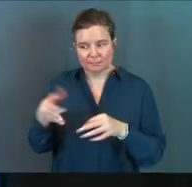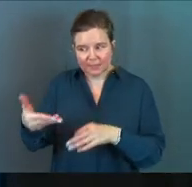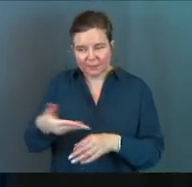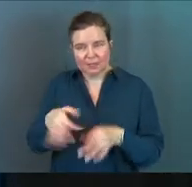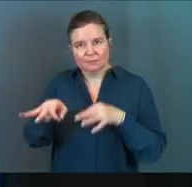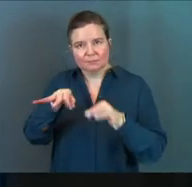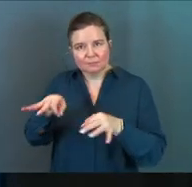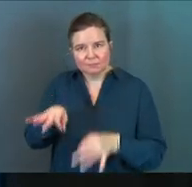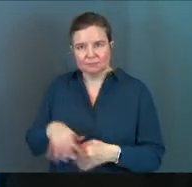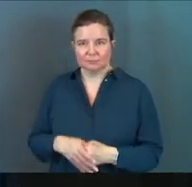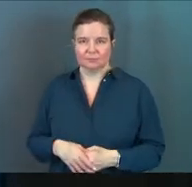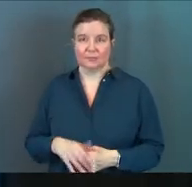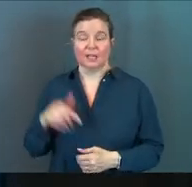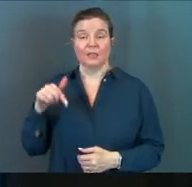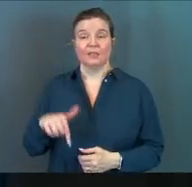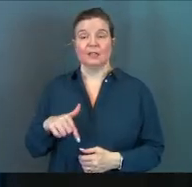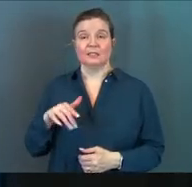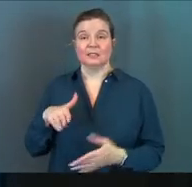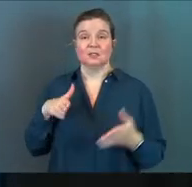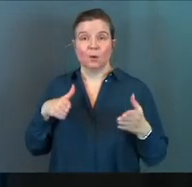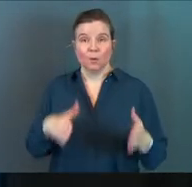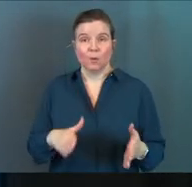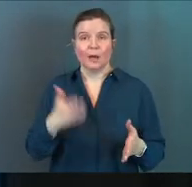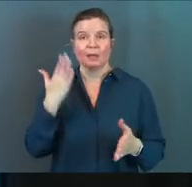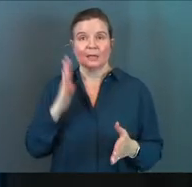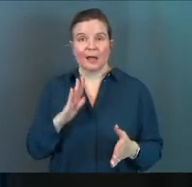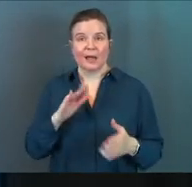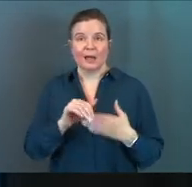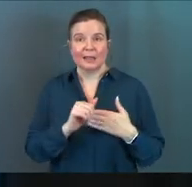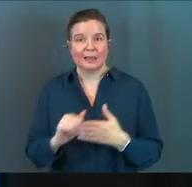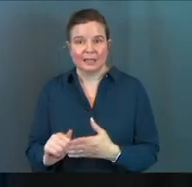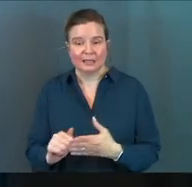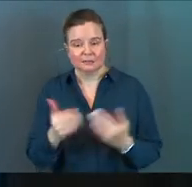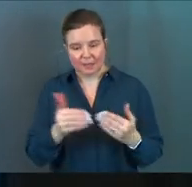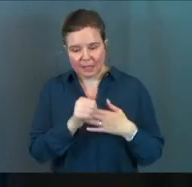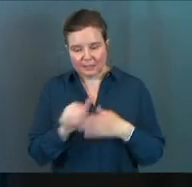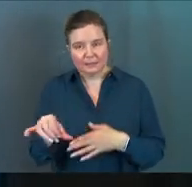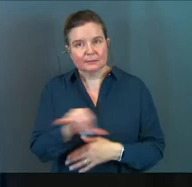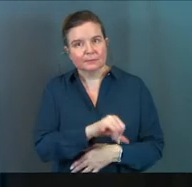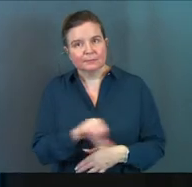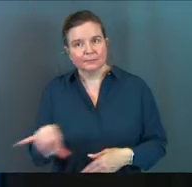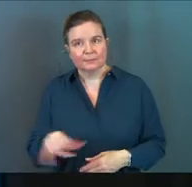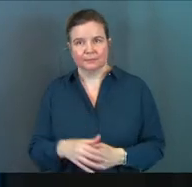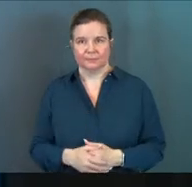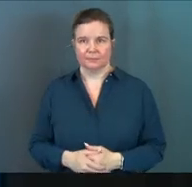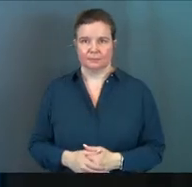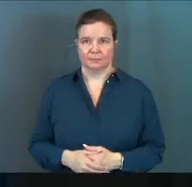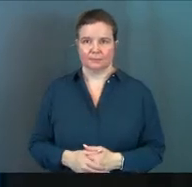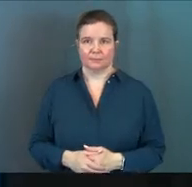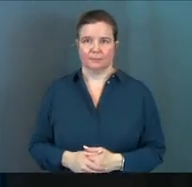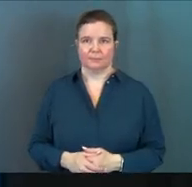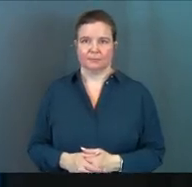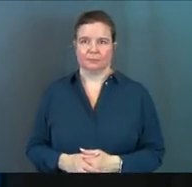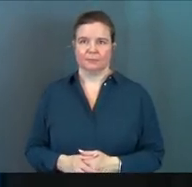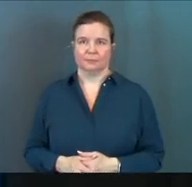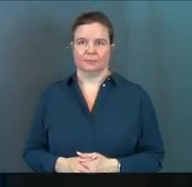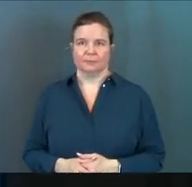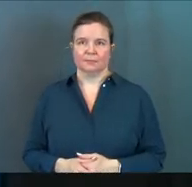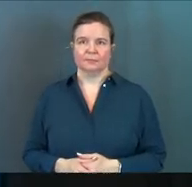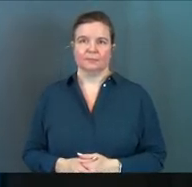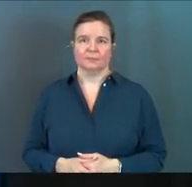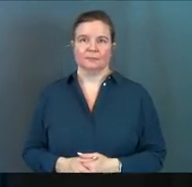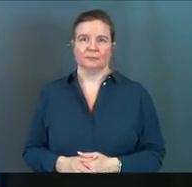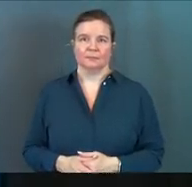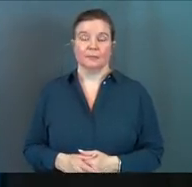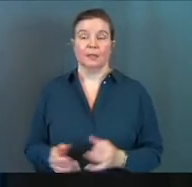invites them in. This is the way God leads. Let's lead like this. Let's lead like that.